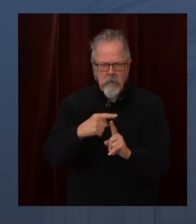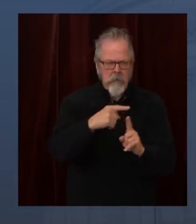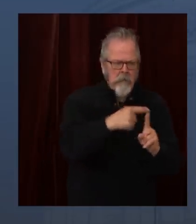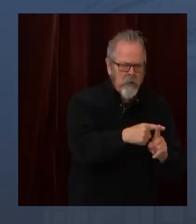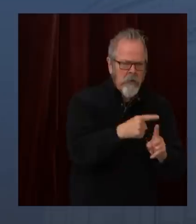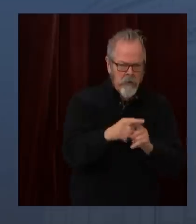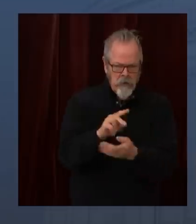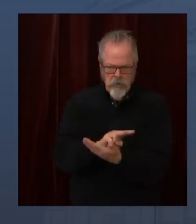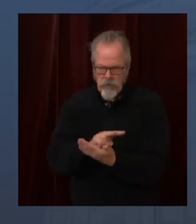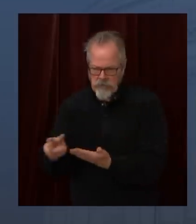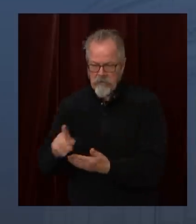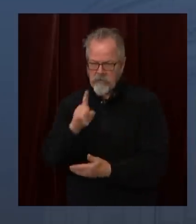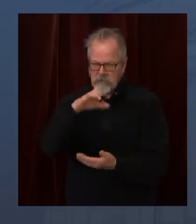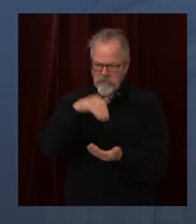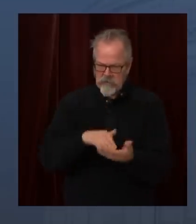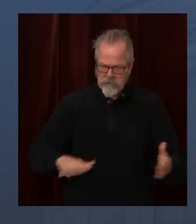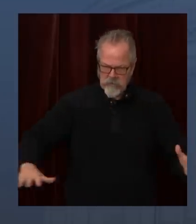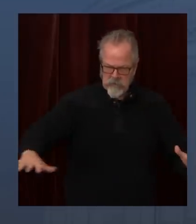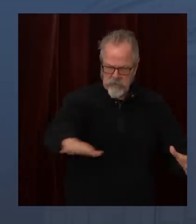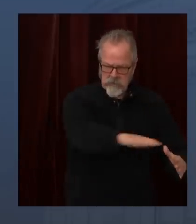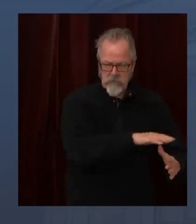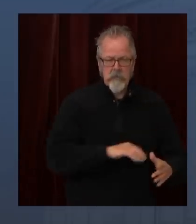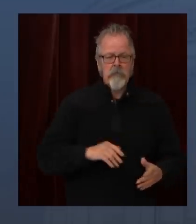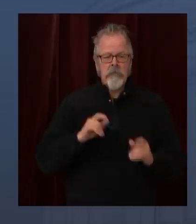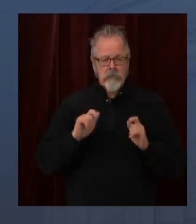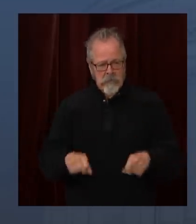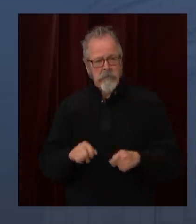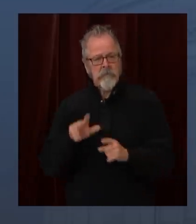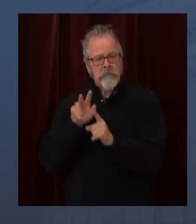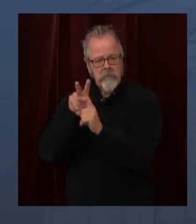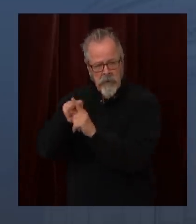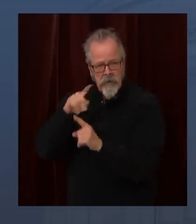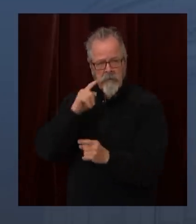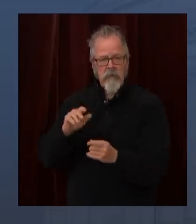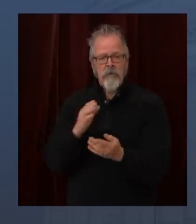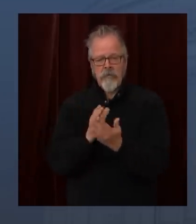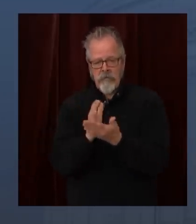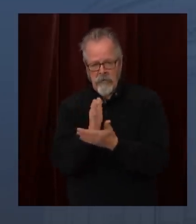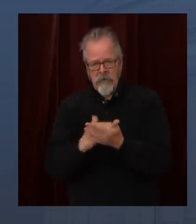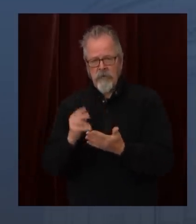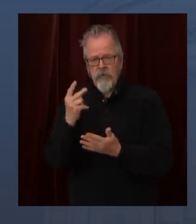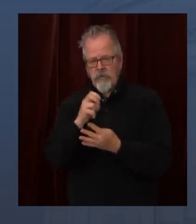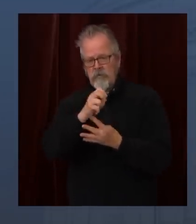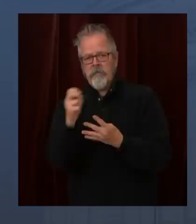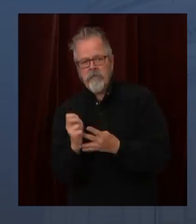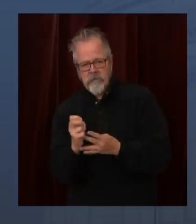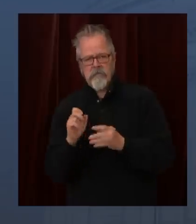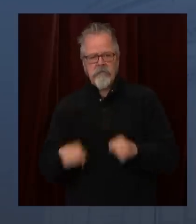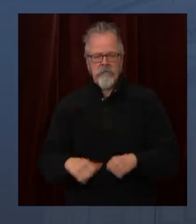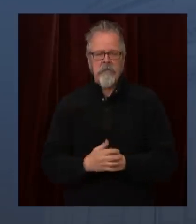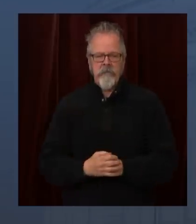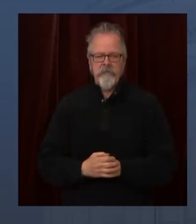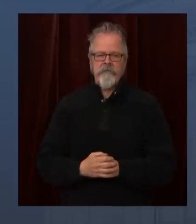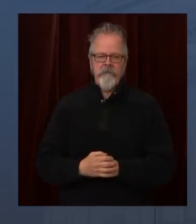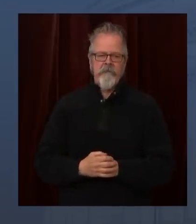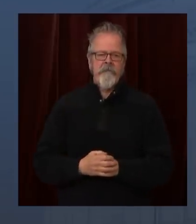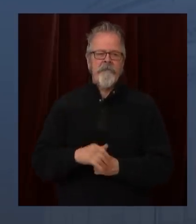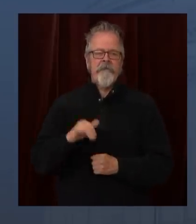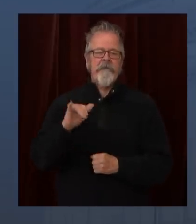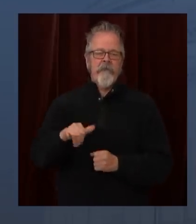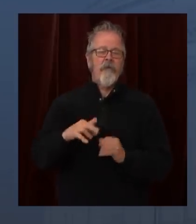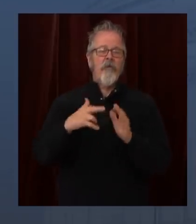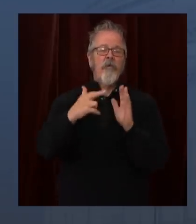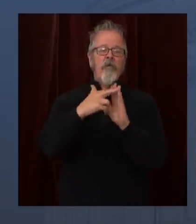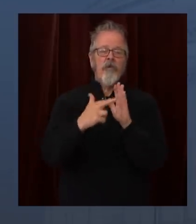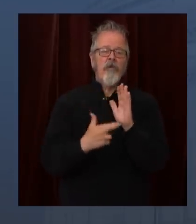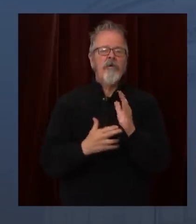This obviously is happily going to allow more economic opportunity for states that can qualify, while still really